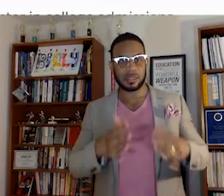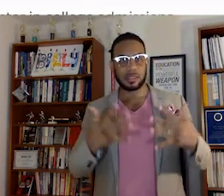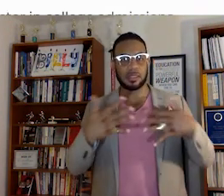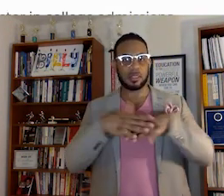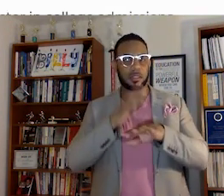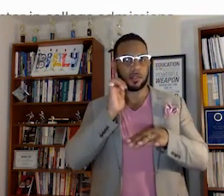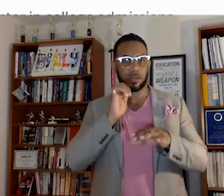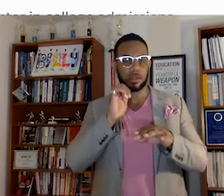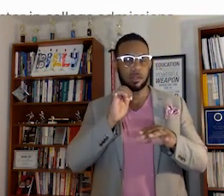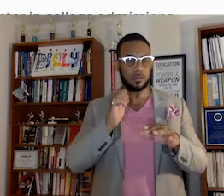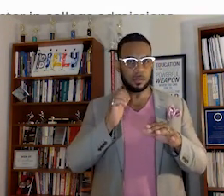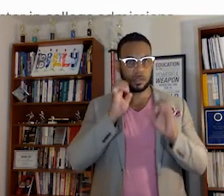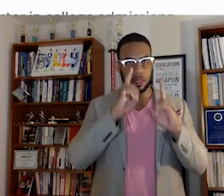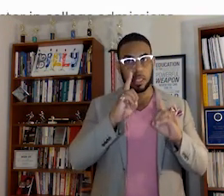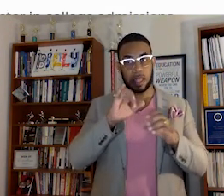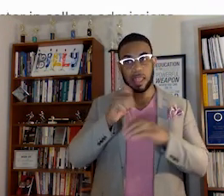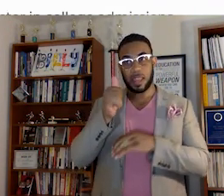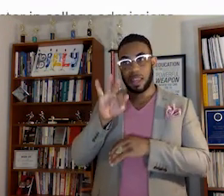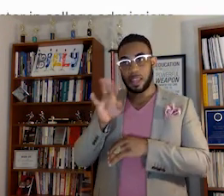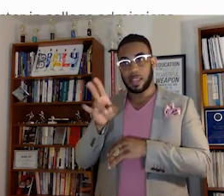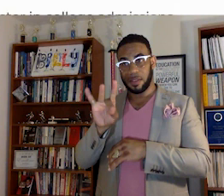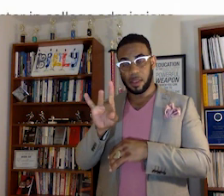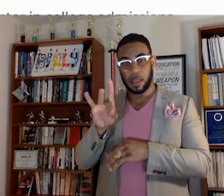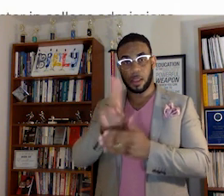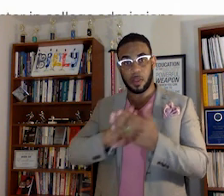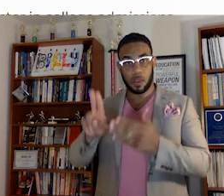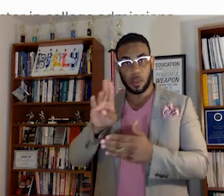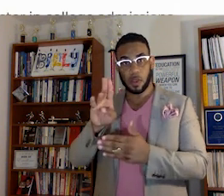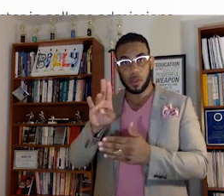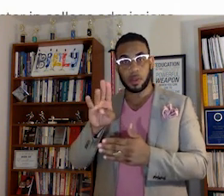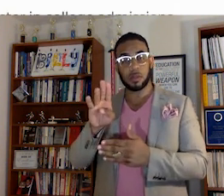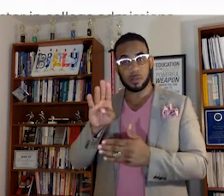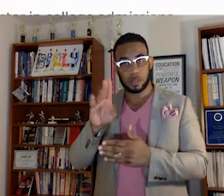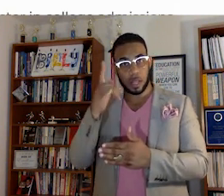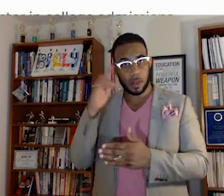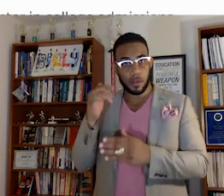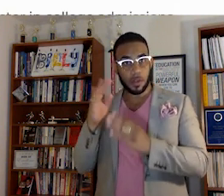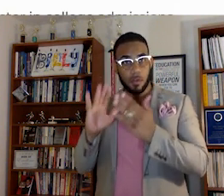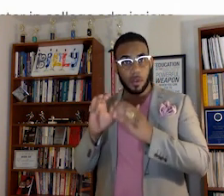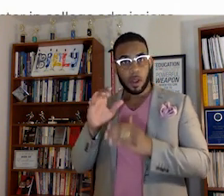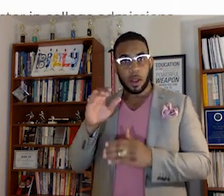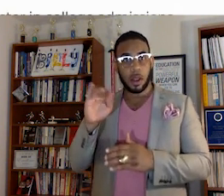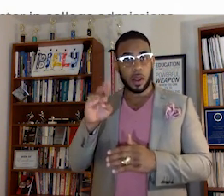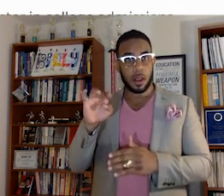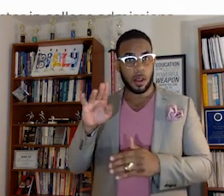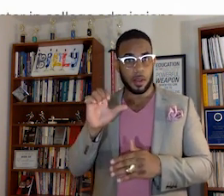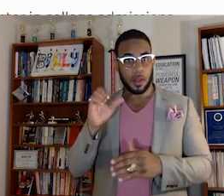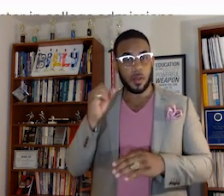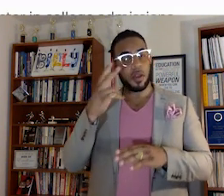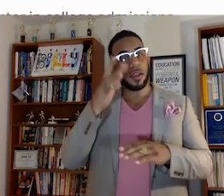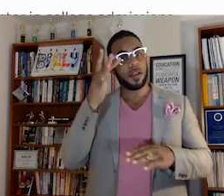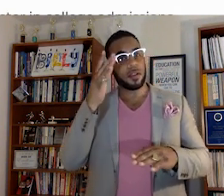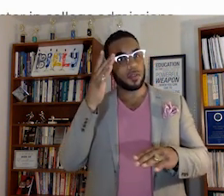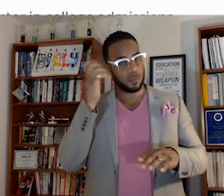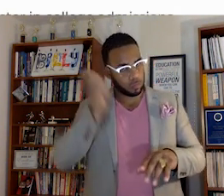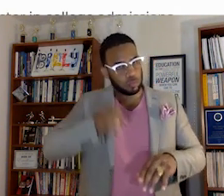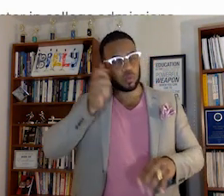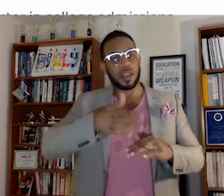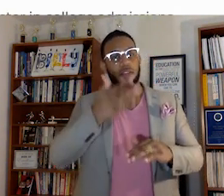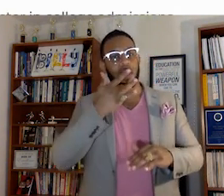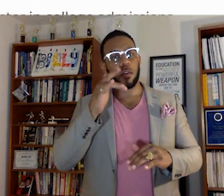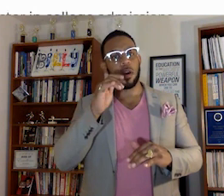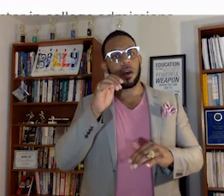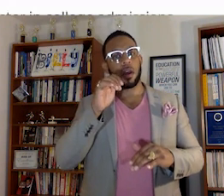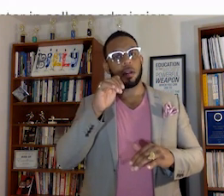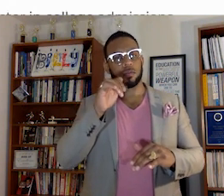1978, the University of California versus Bakke which rules in favor of affirmative action. and